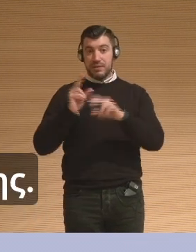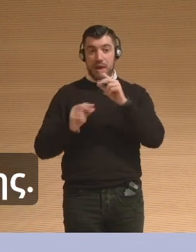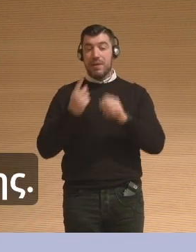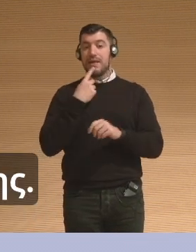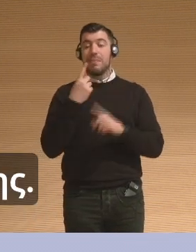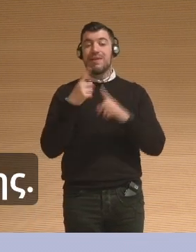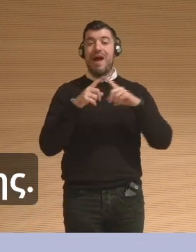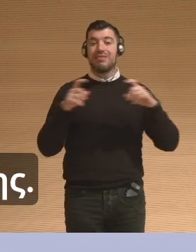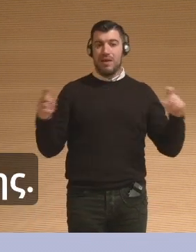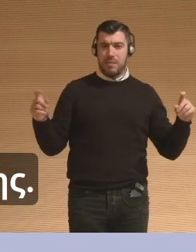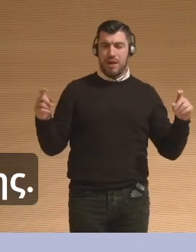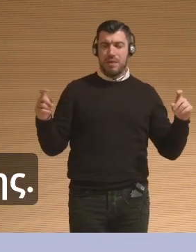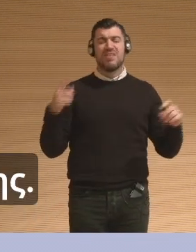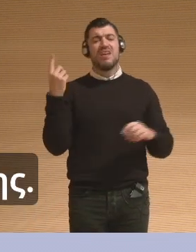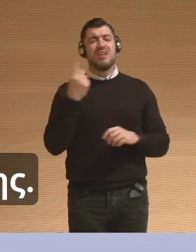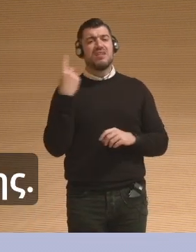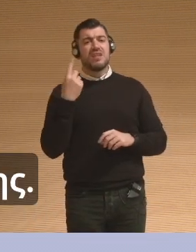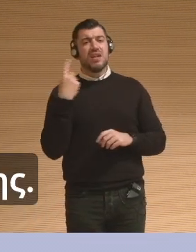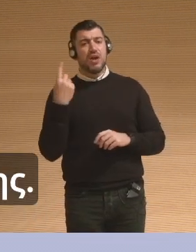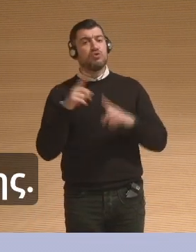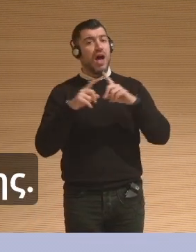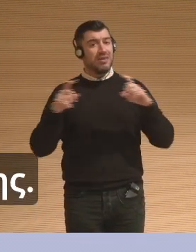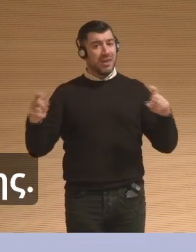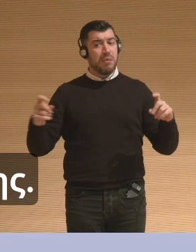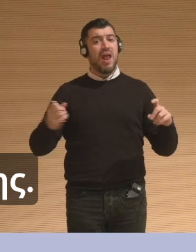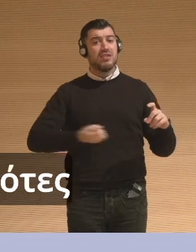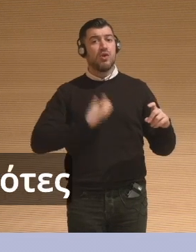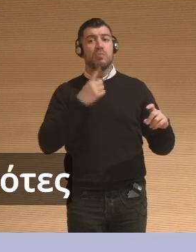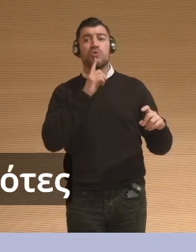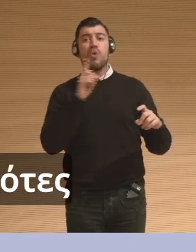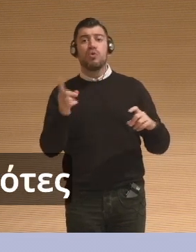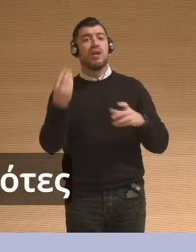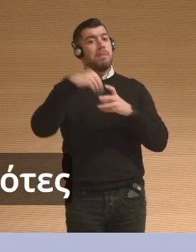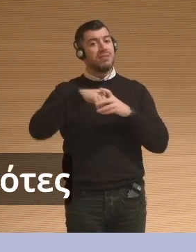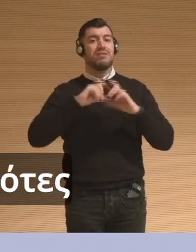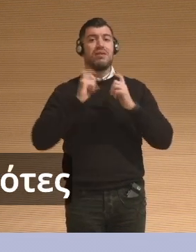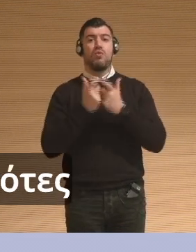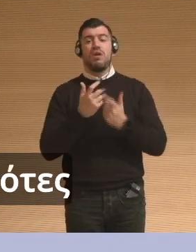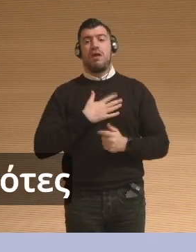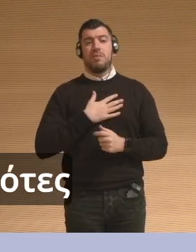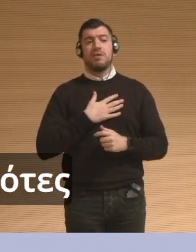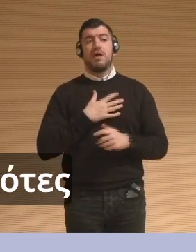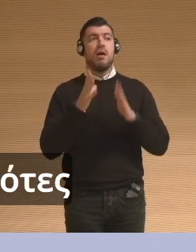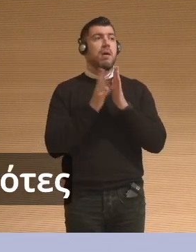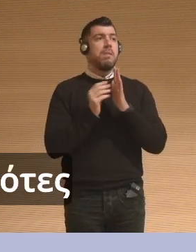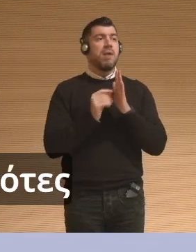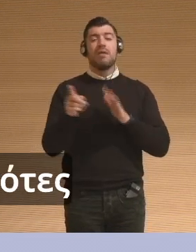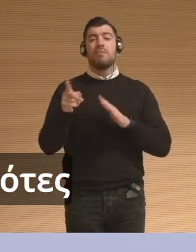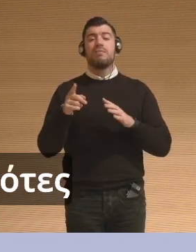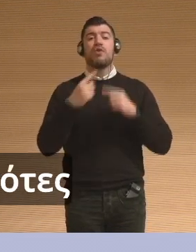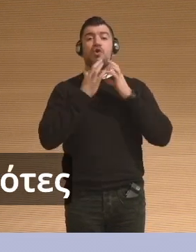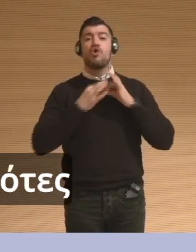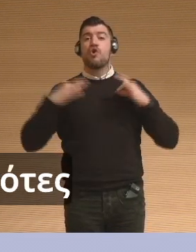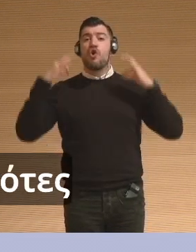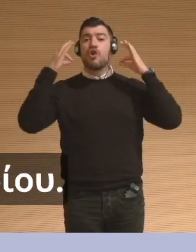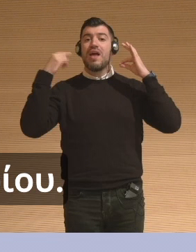woman who wears bracelets, she's wearing her grandchildren. A first responder donated a